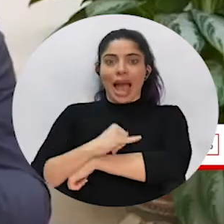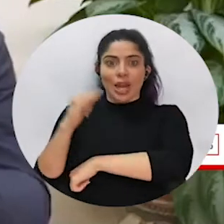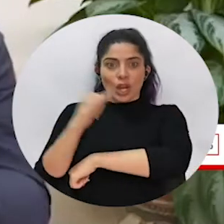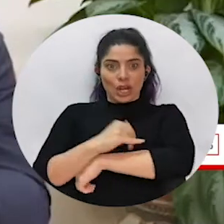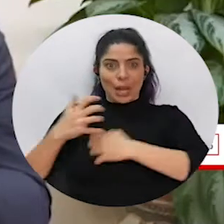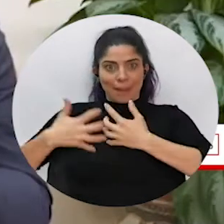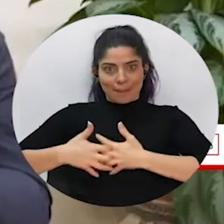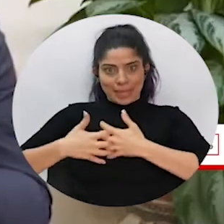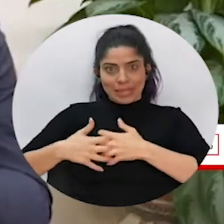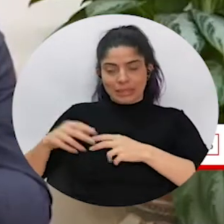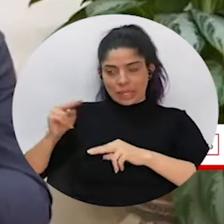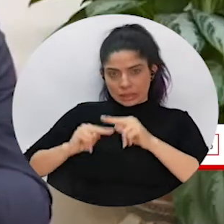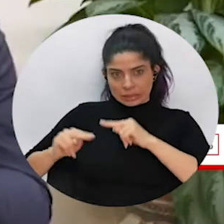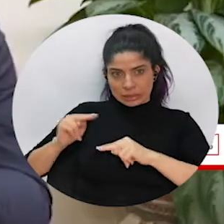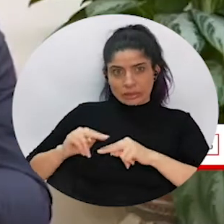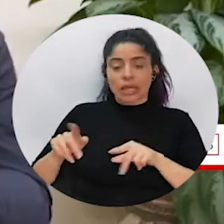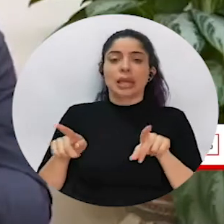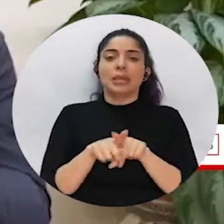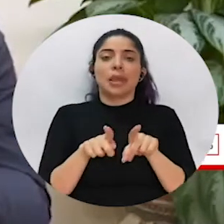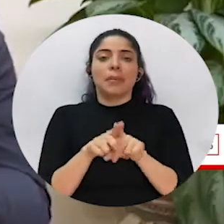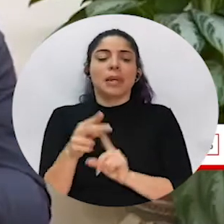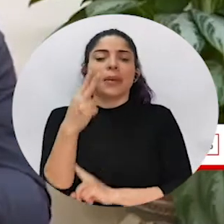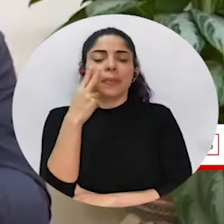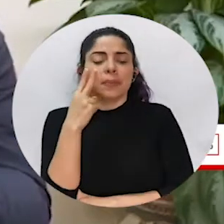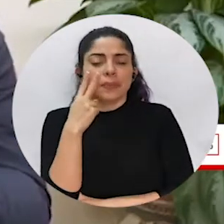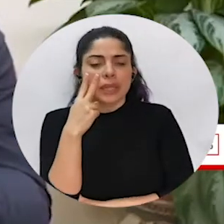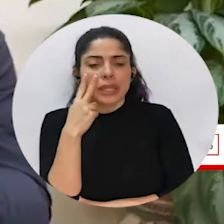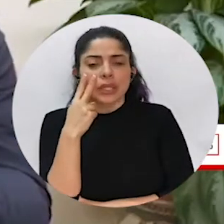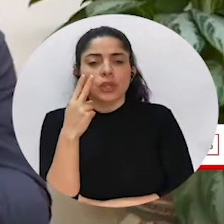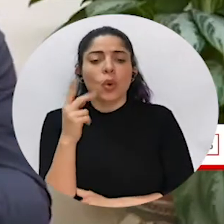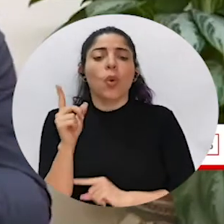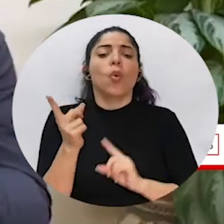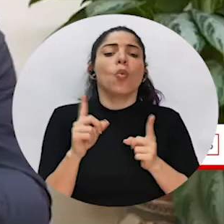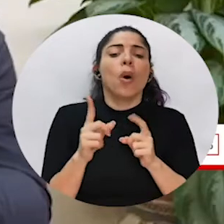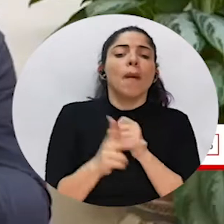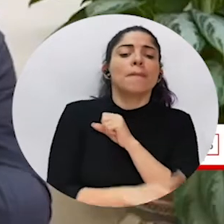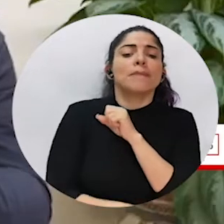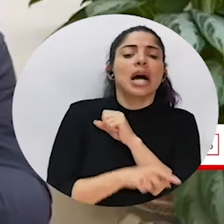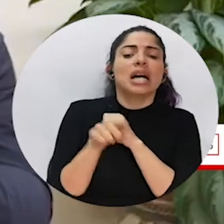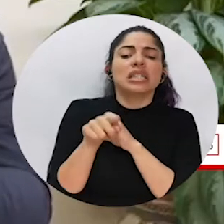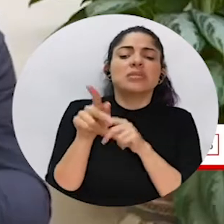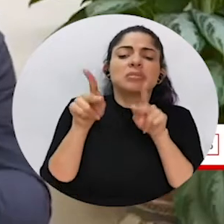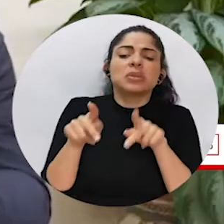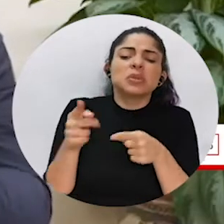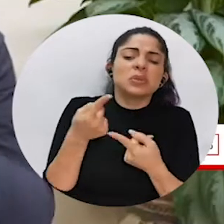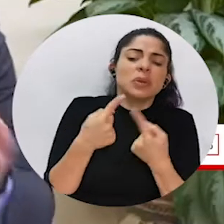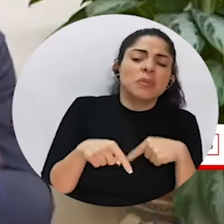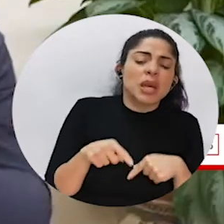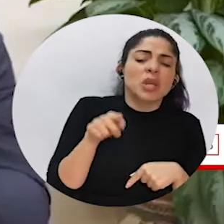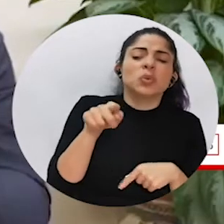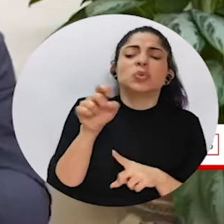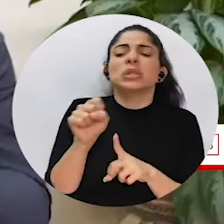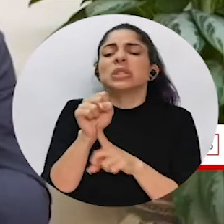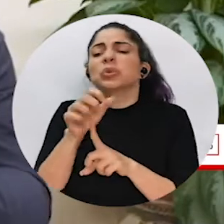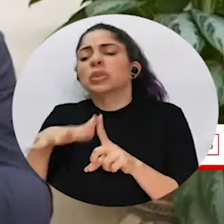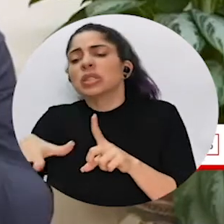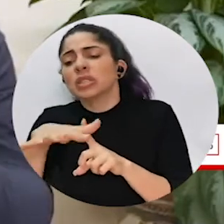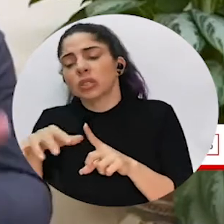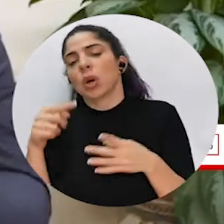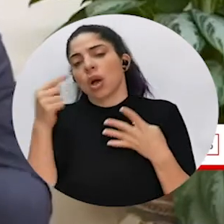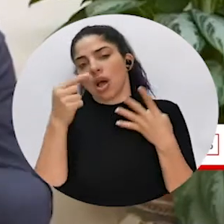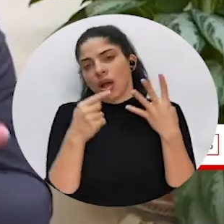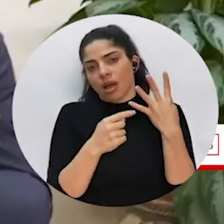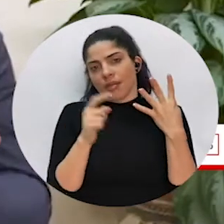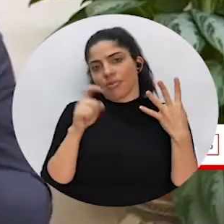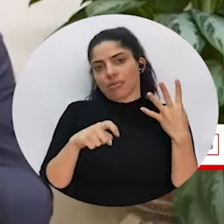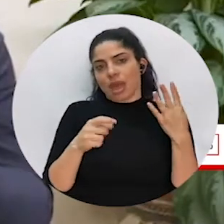with the airlines, and also looking at the countries of origin and the situation. So